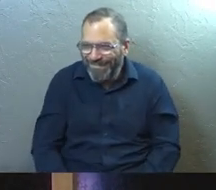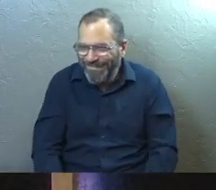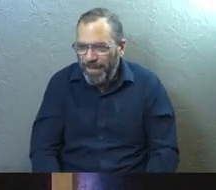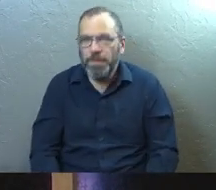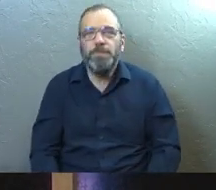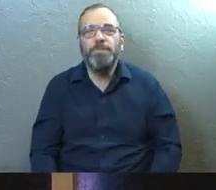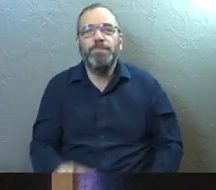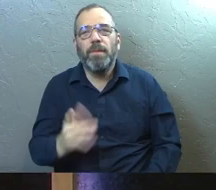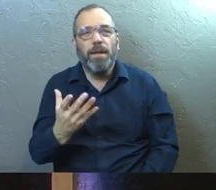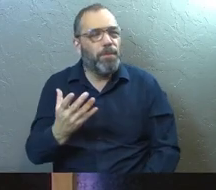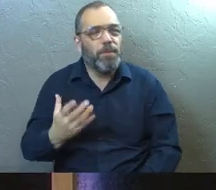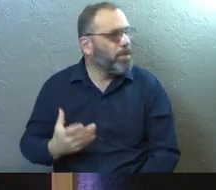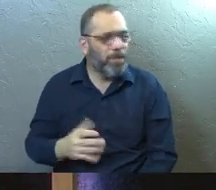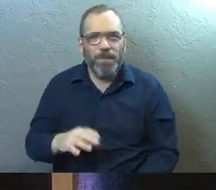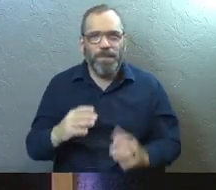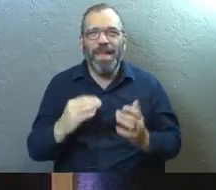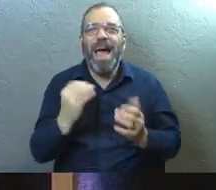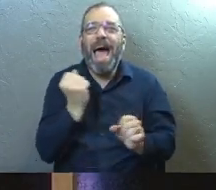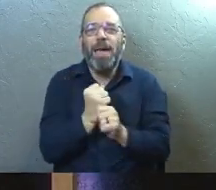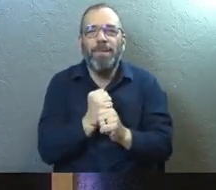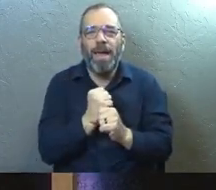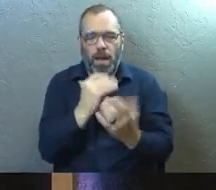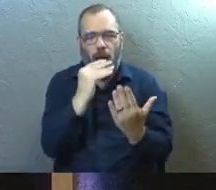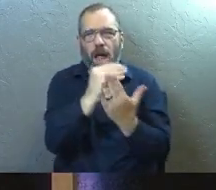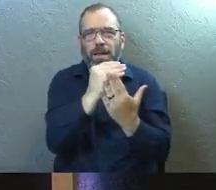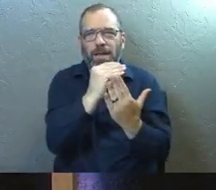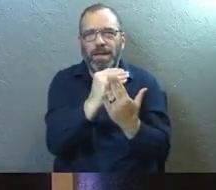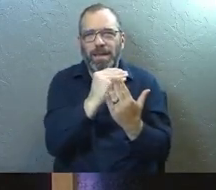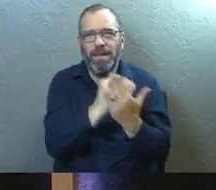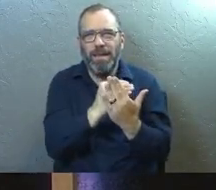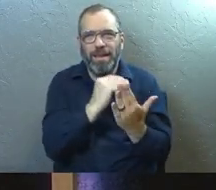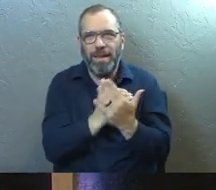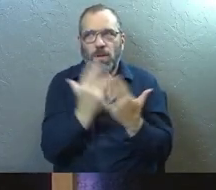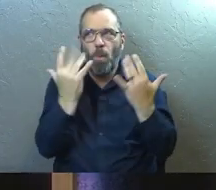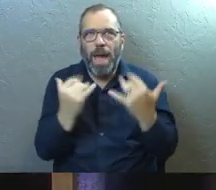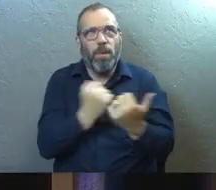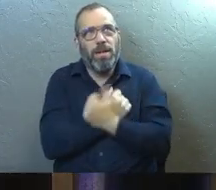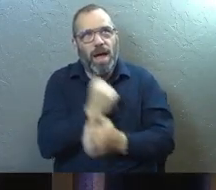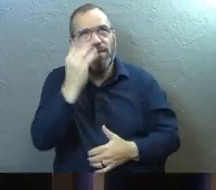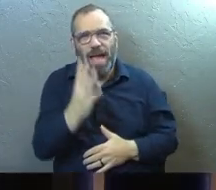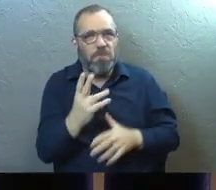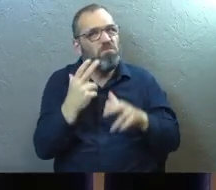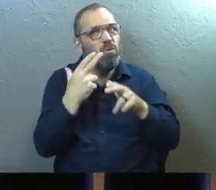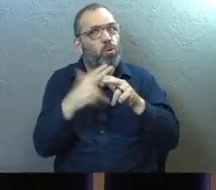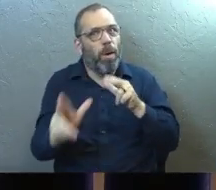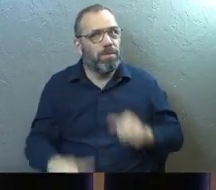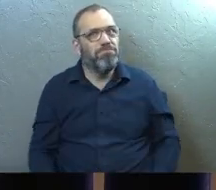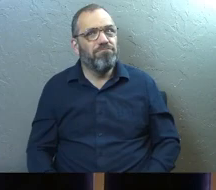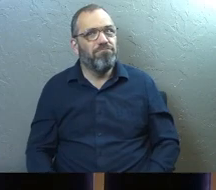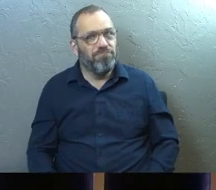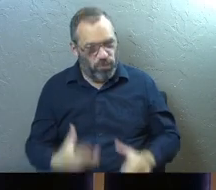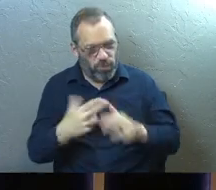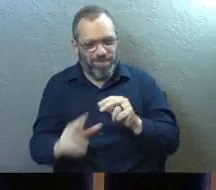Here's a list. I made a list of why we love God. It's a short list.